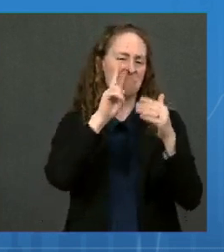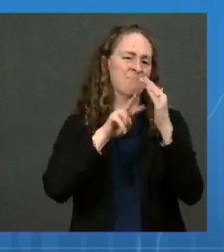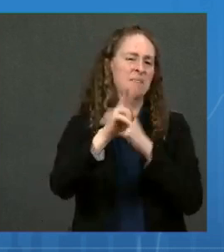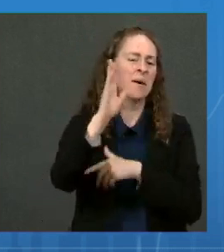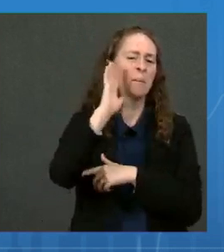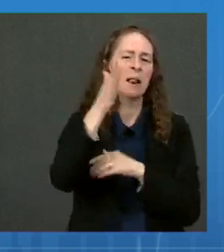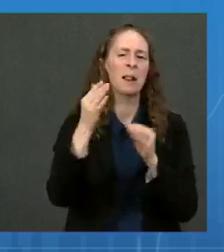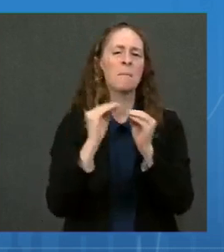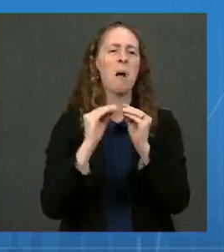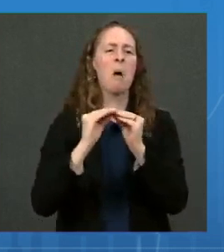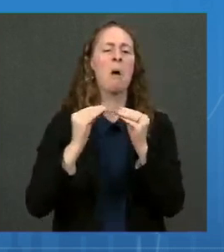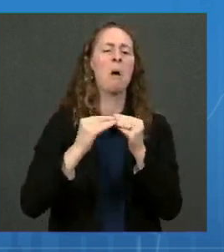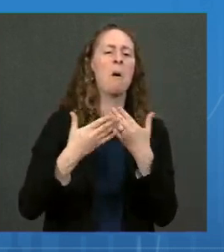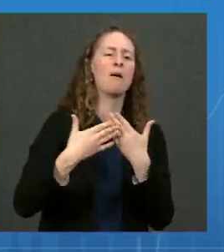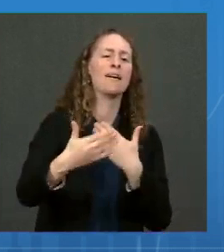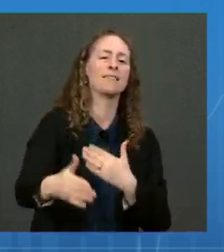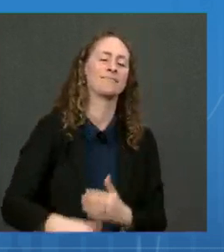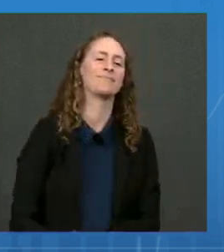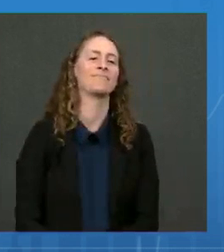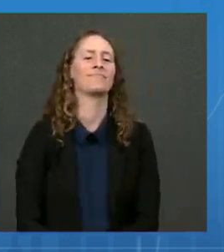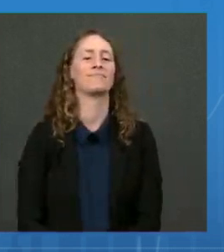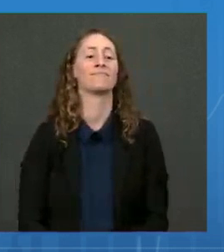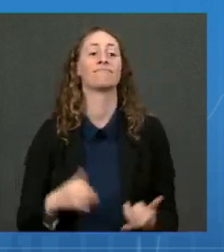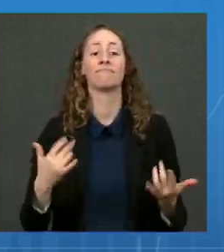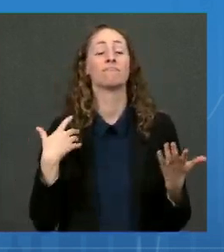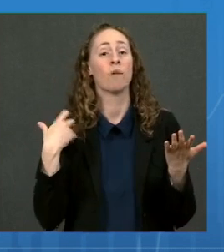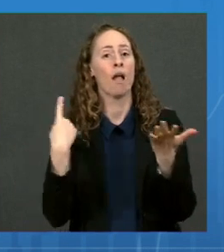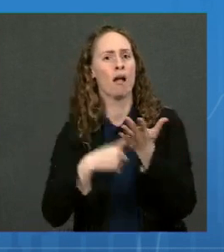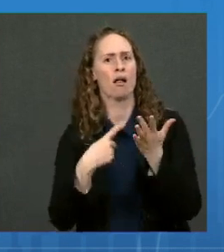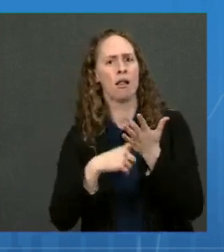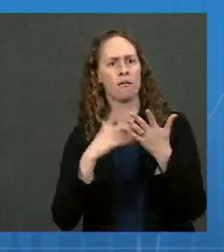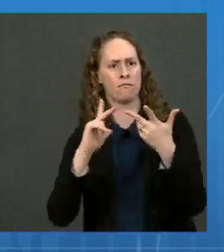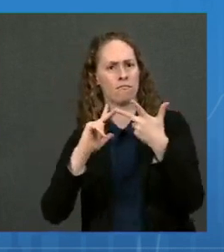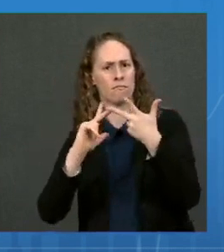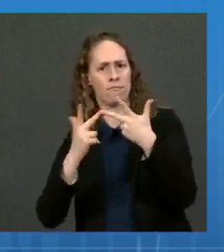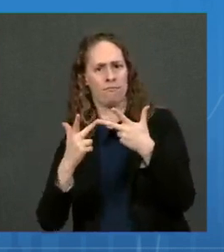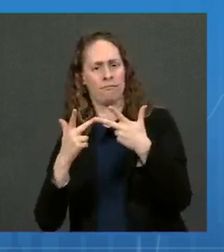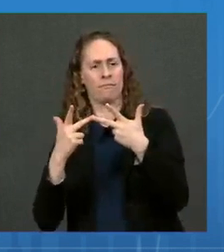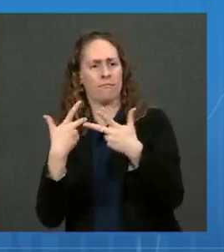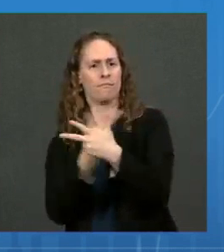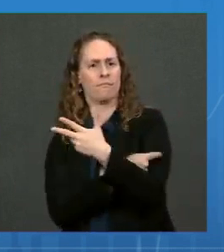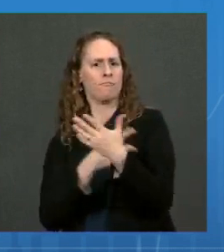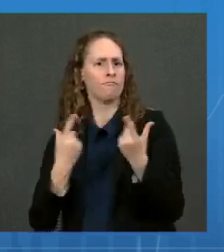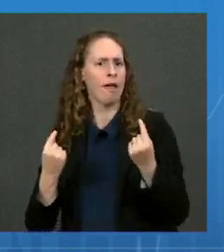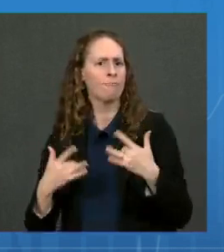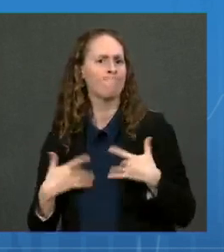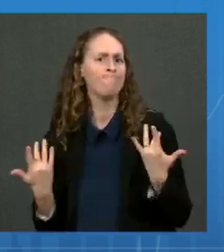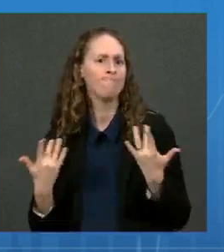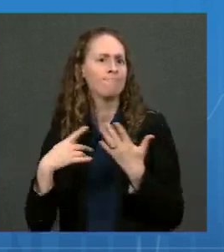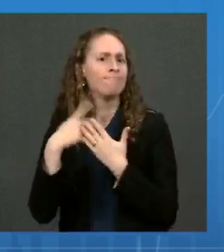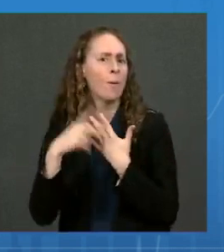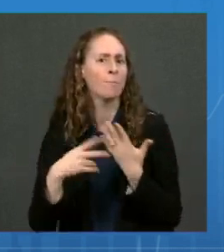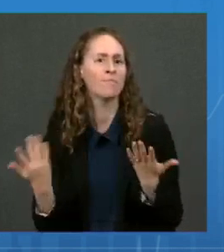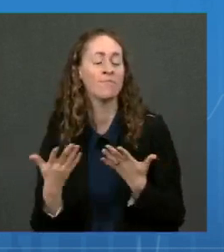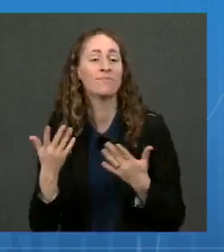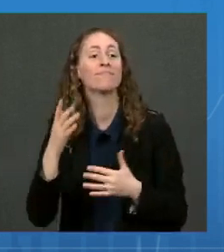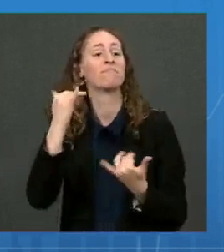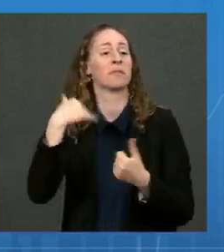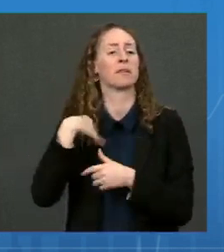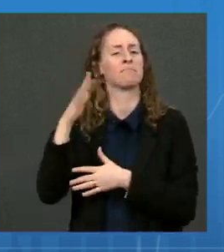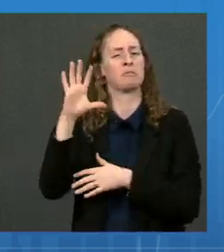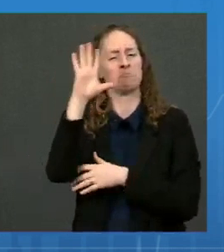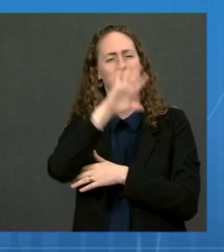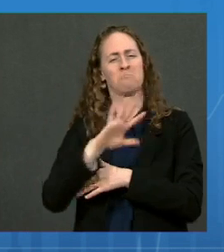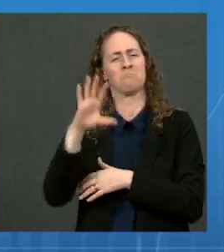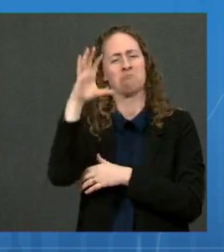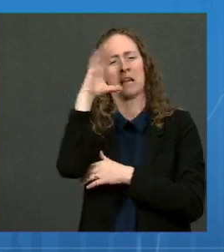Next, a brief update on our boosters program. By the end of today, we estimate that over 7 million Americans will have